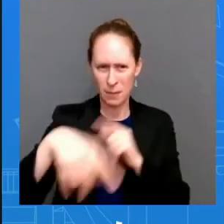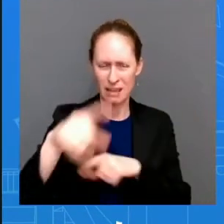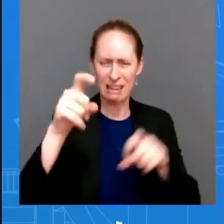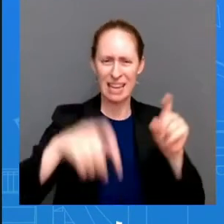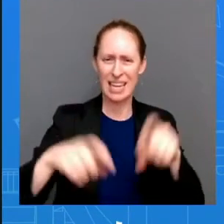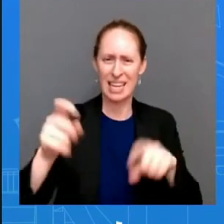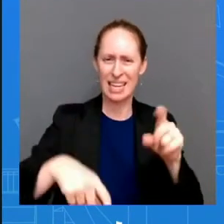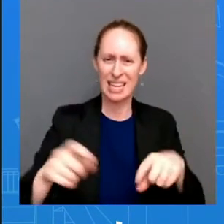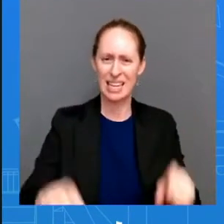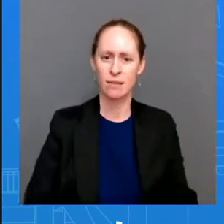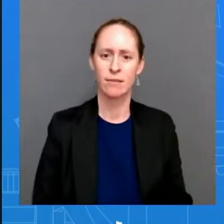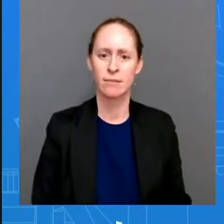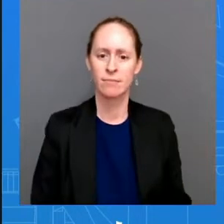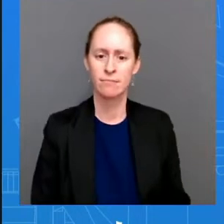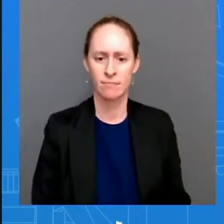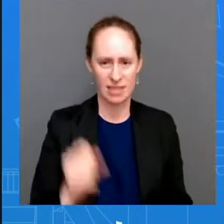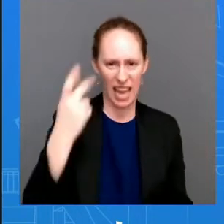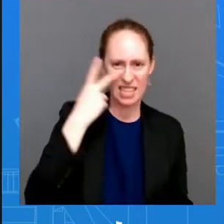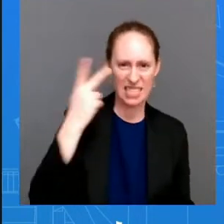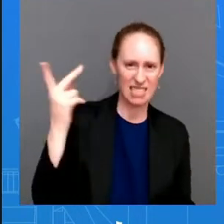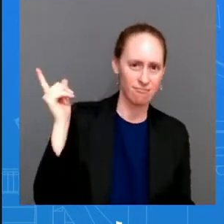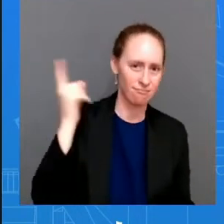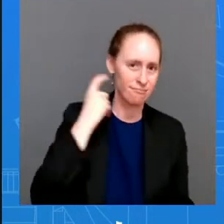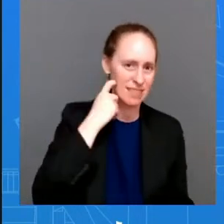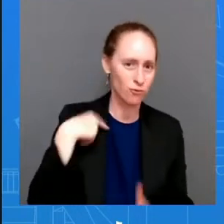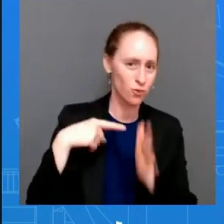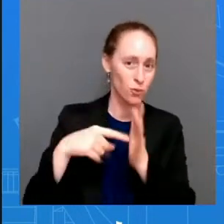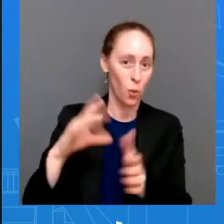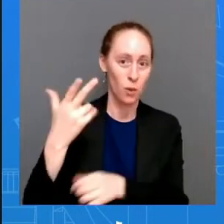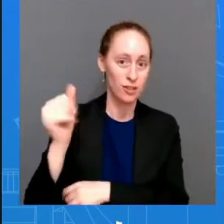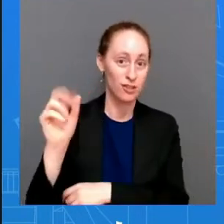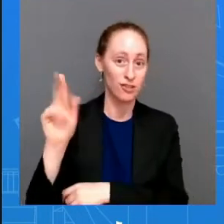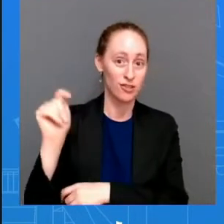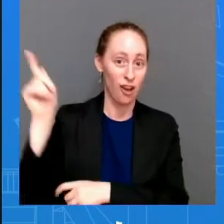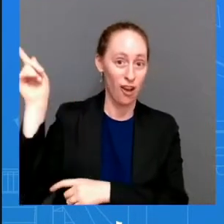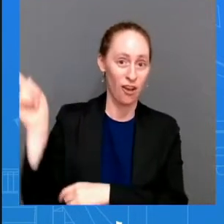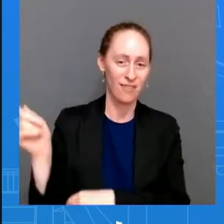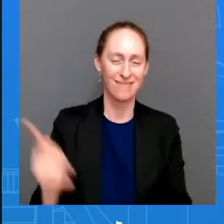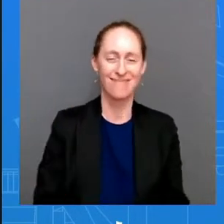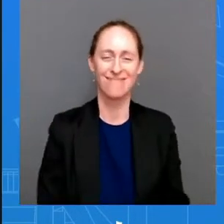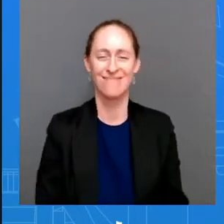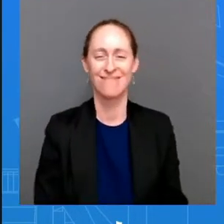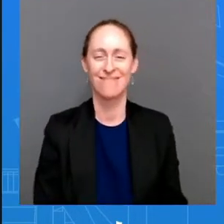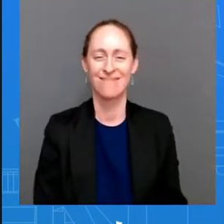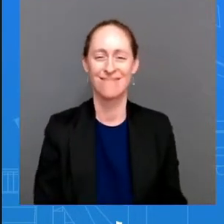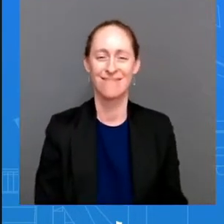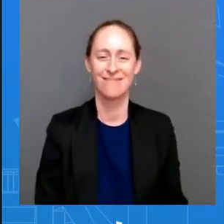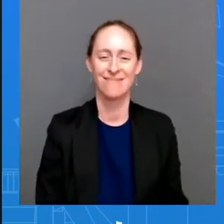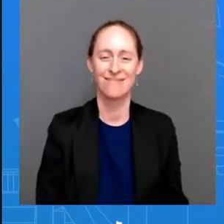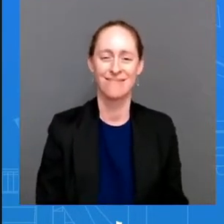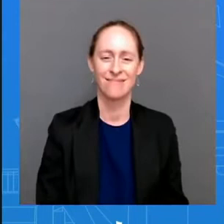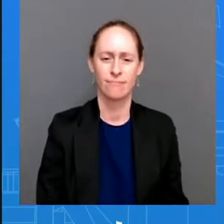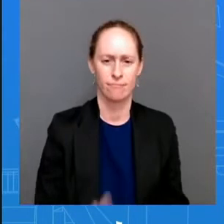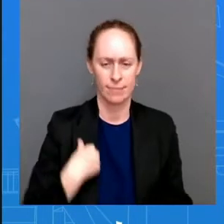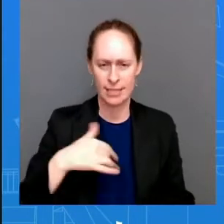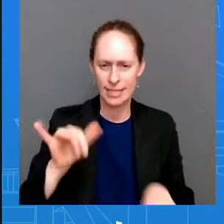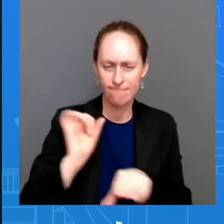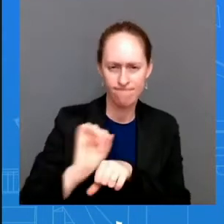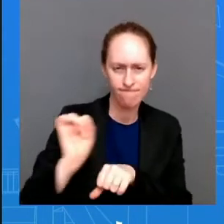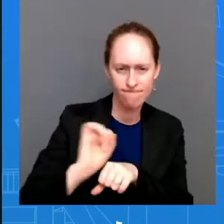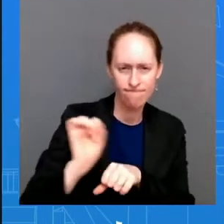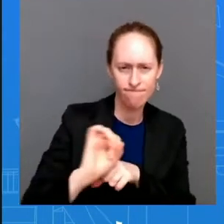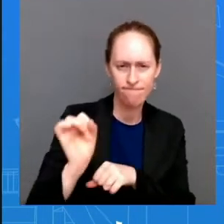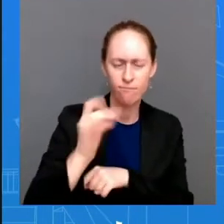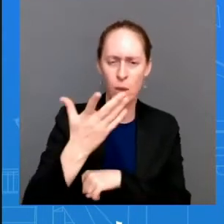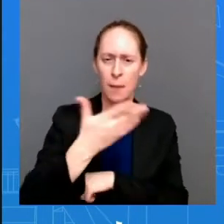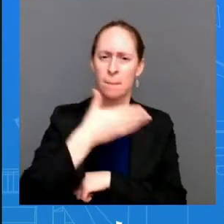and we're going to continue to do the work on the domestic and international oil producers to increase the supply of oil it doesn't stop with